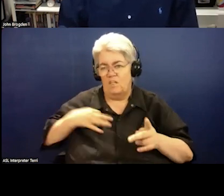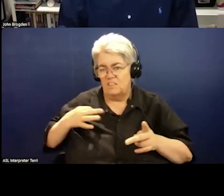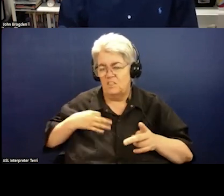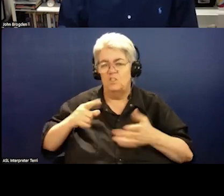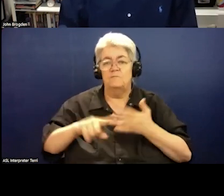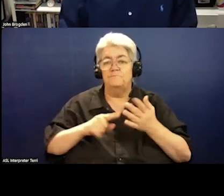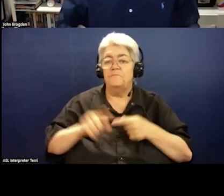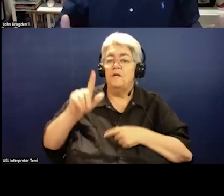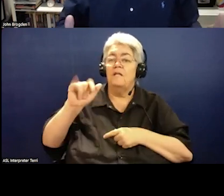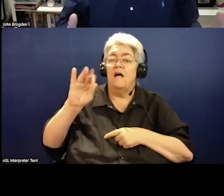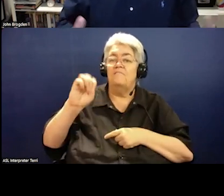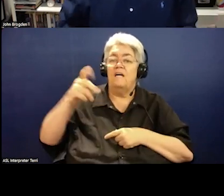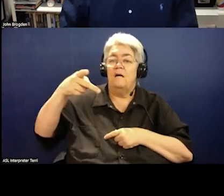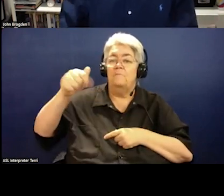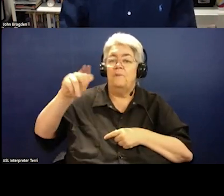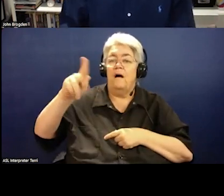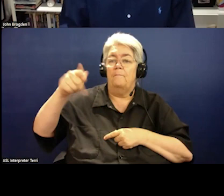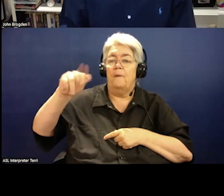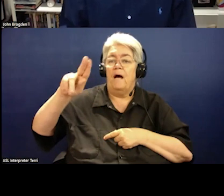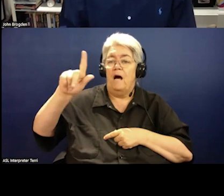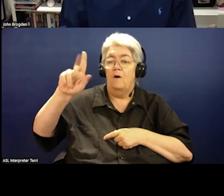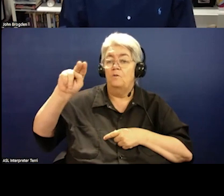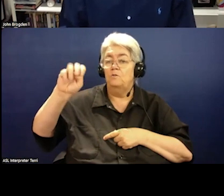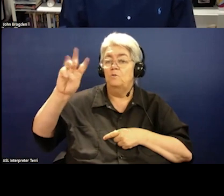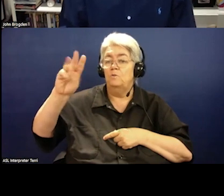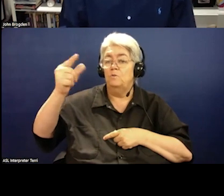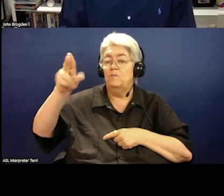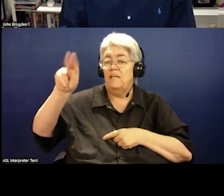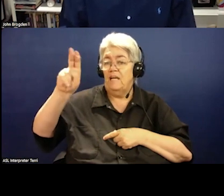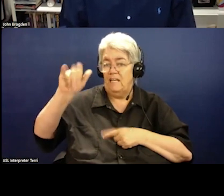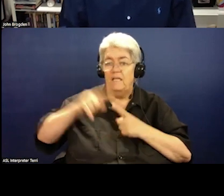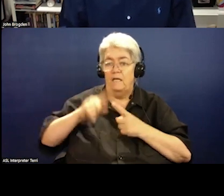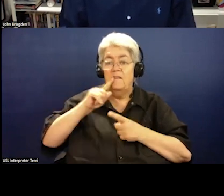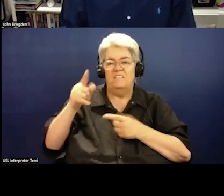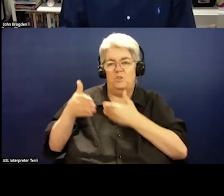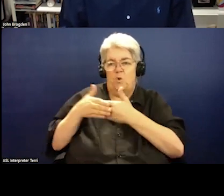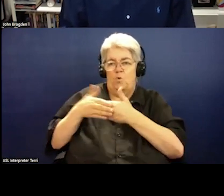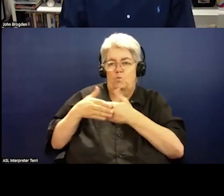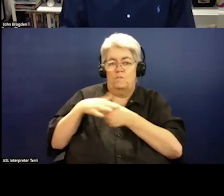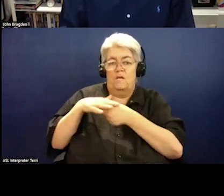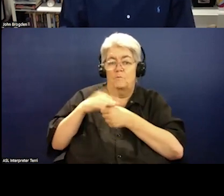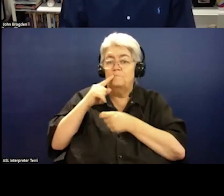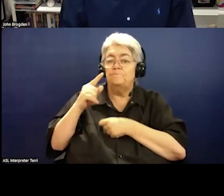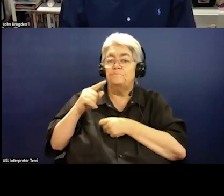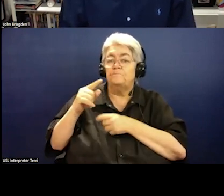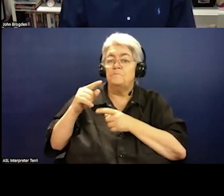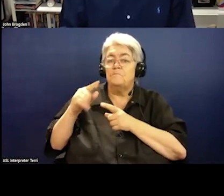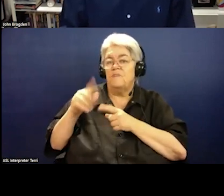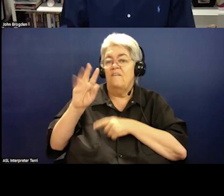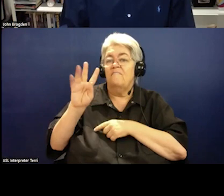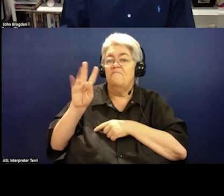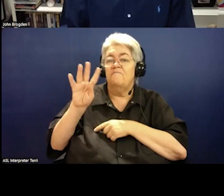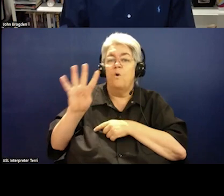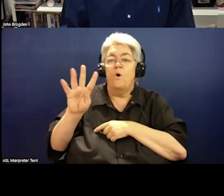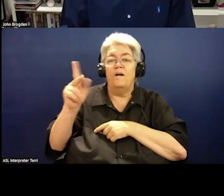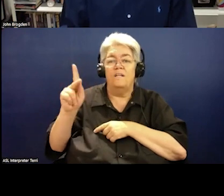New Guinea, Australia's nearest neighbour, at the most southern point of Papua New Guinea and the most northern point of Australia is four kilometres away. It's